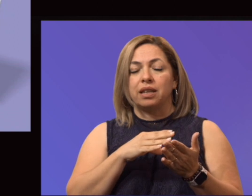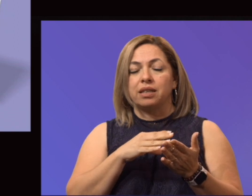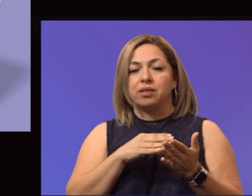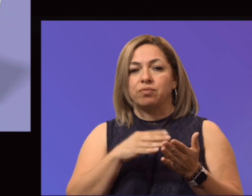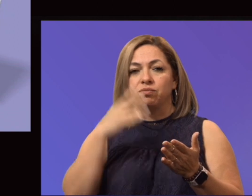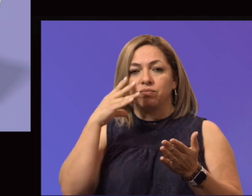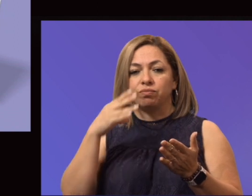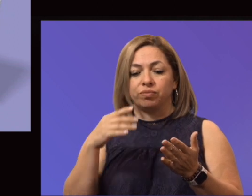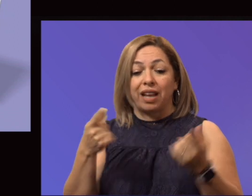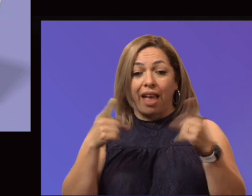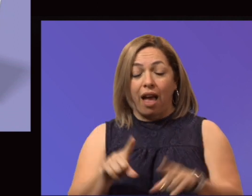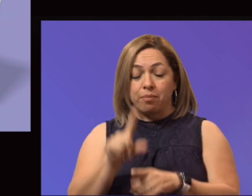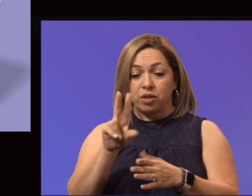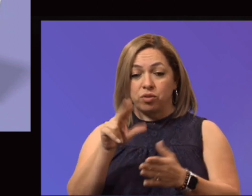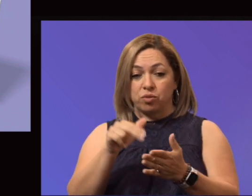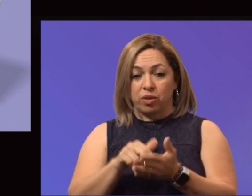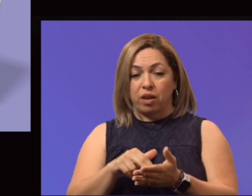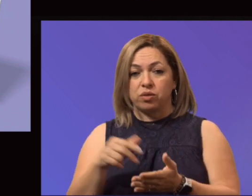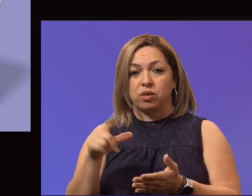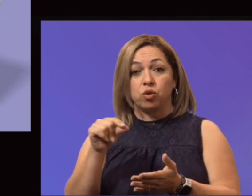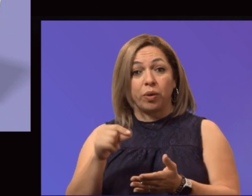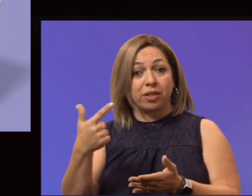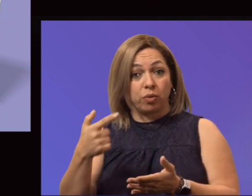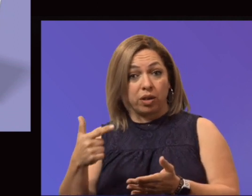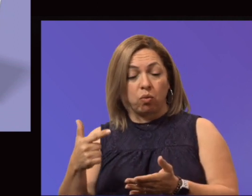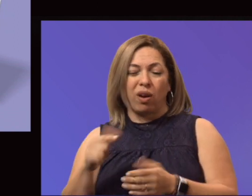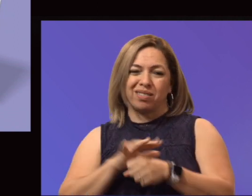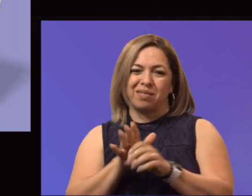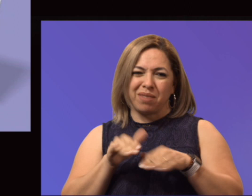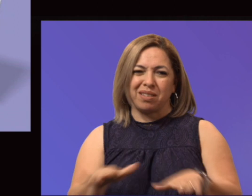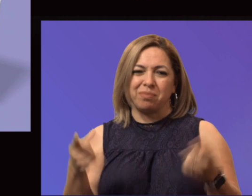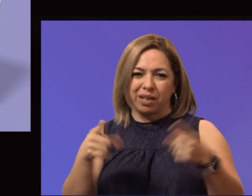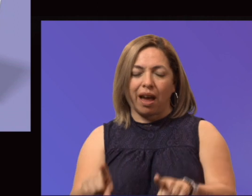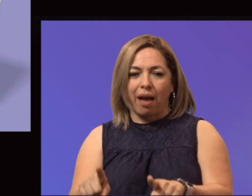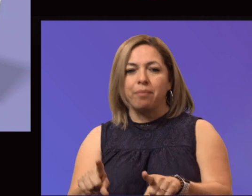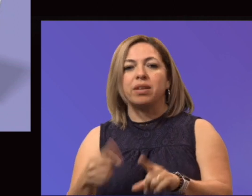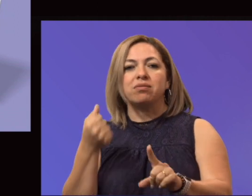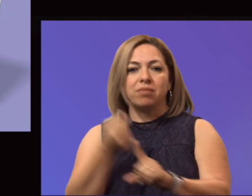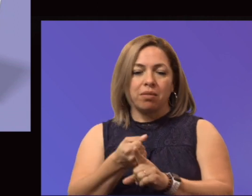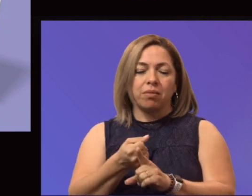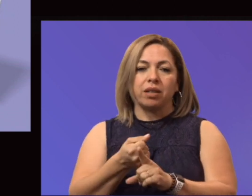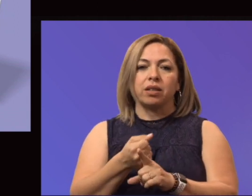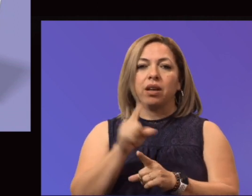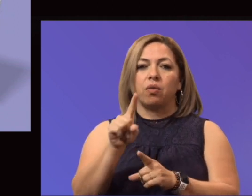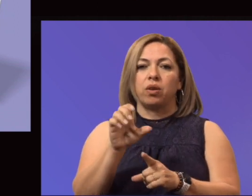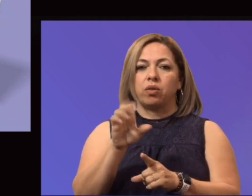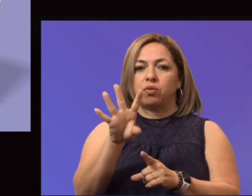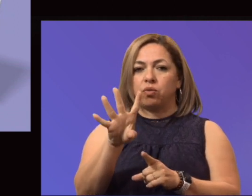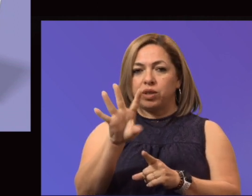Obviously, the pandemic played a huge role with that. The final budget of $149.8 million